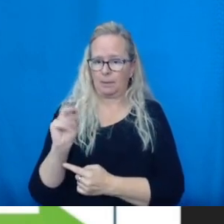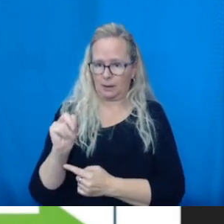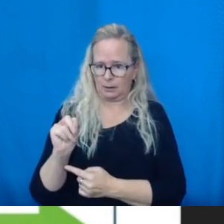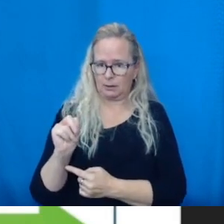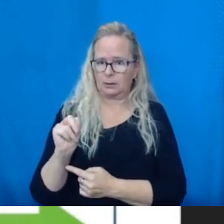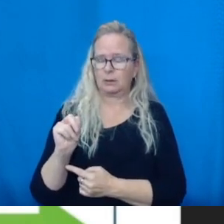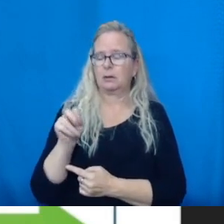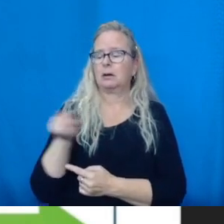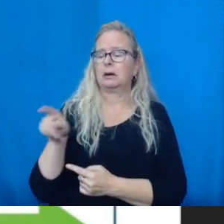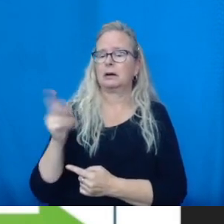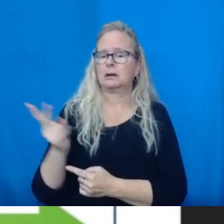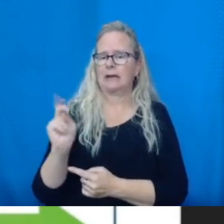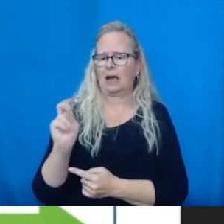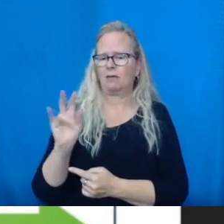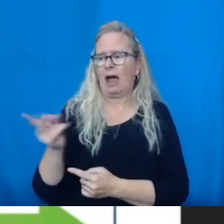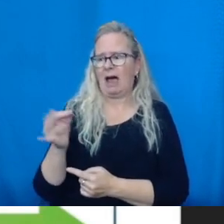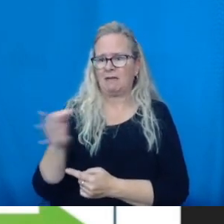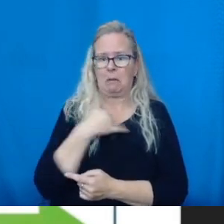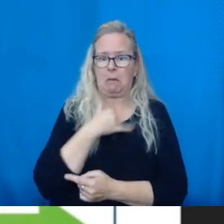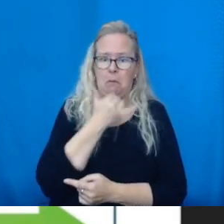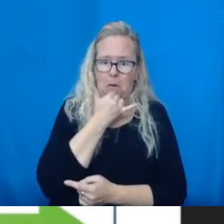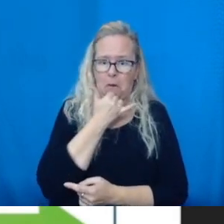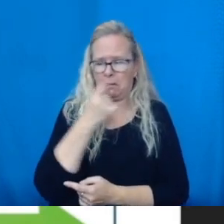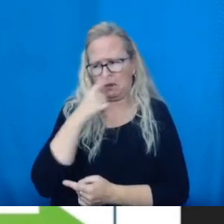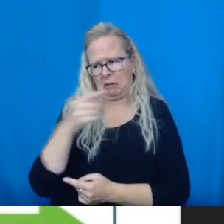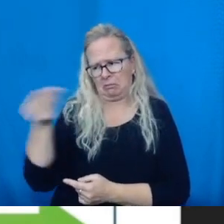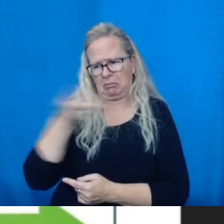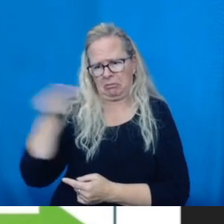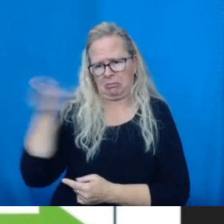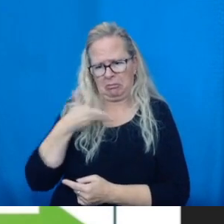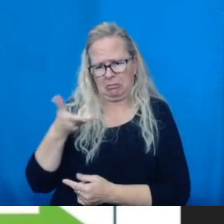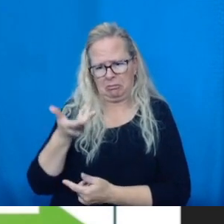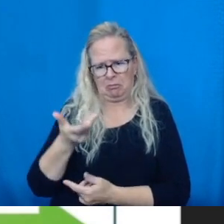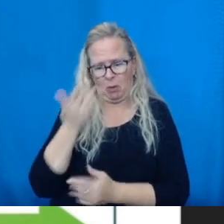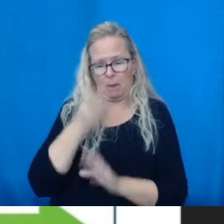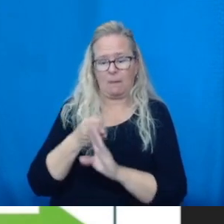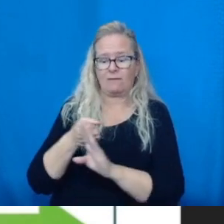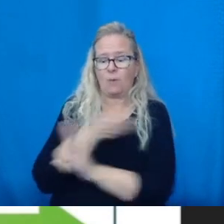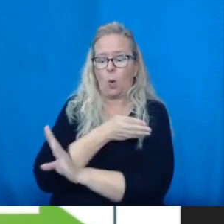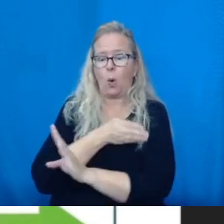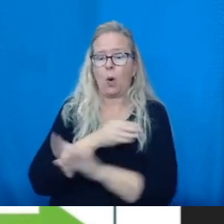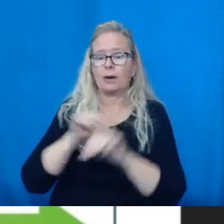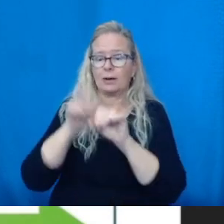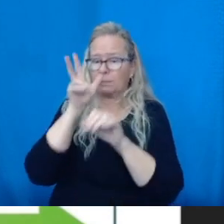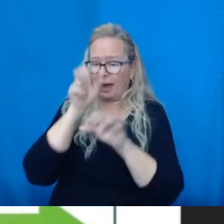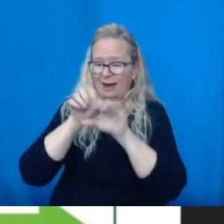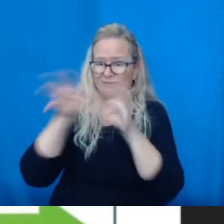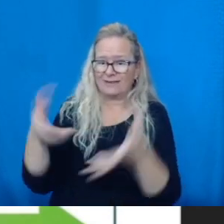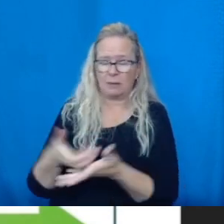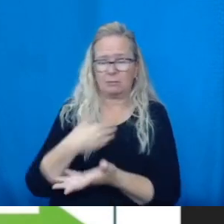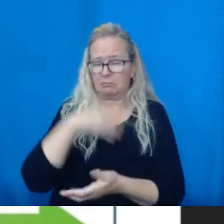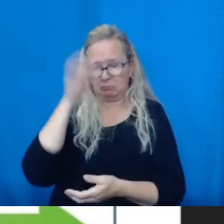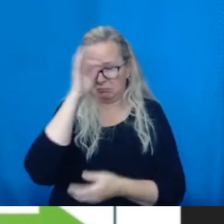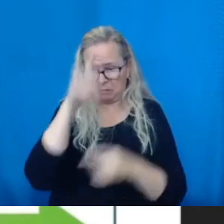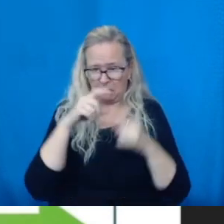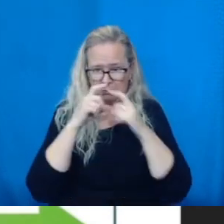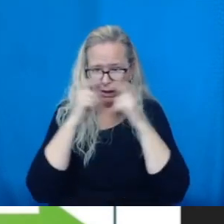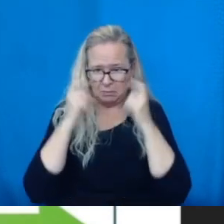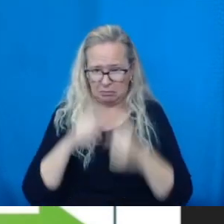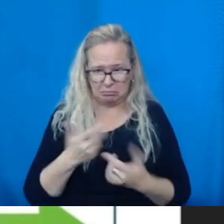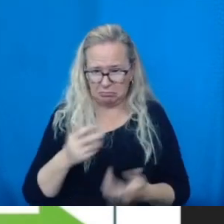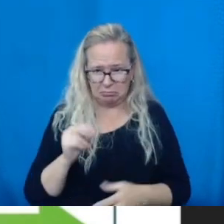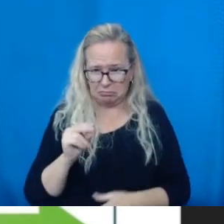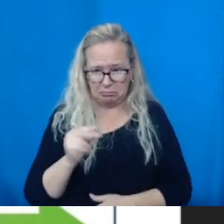that to you guys today. So the fit, filtration, efficiency, and the